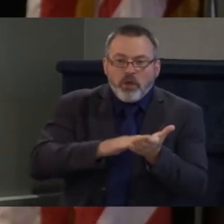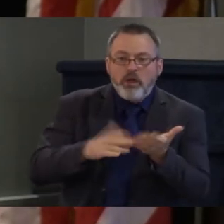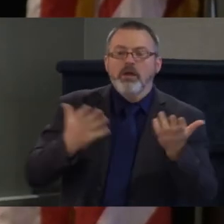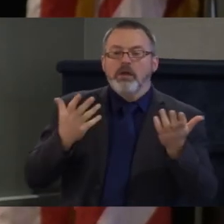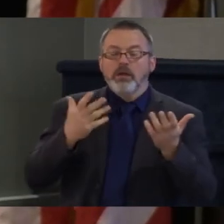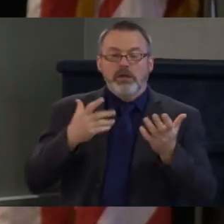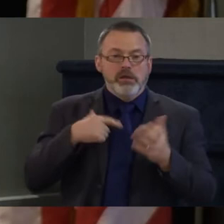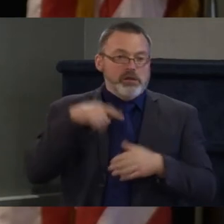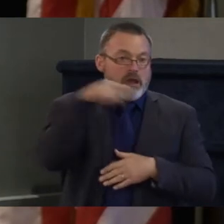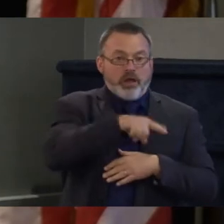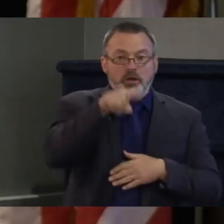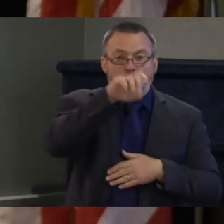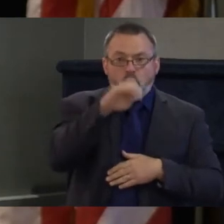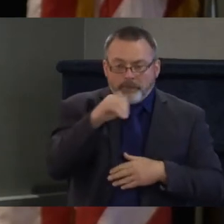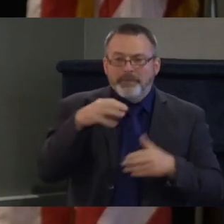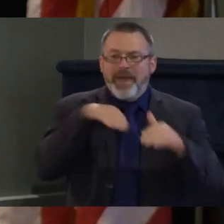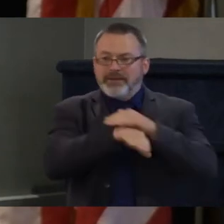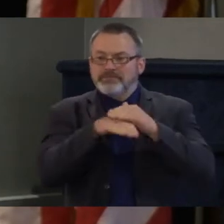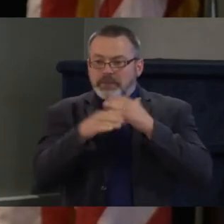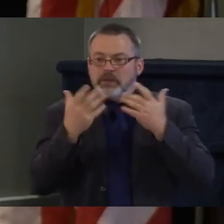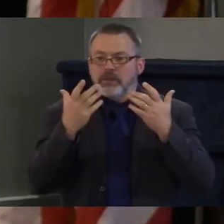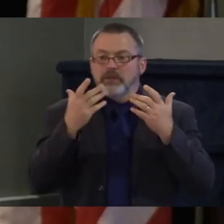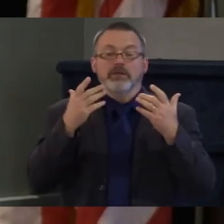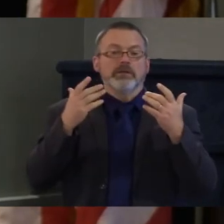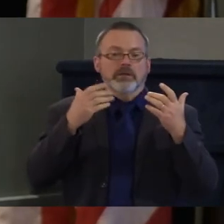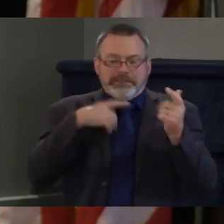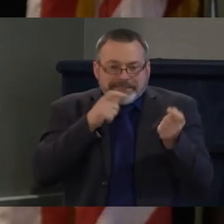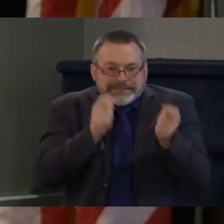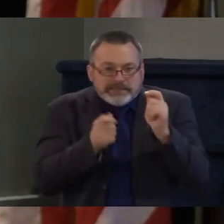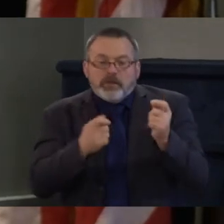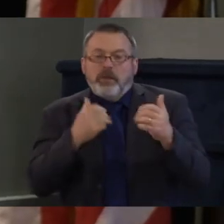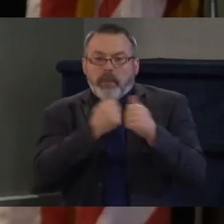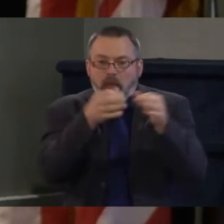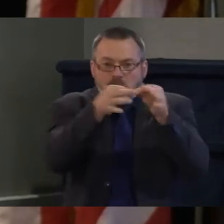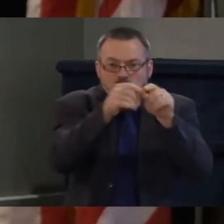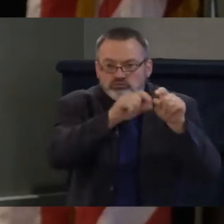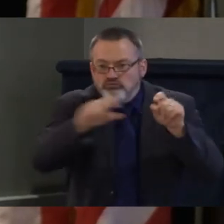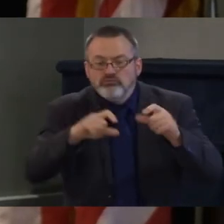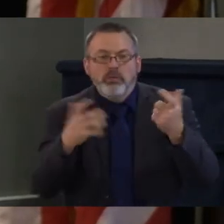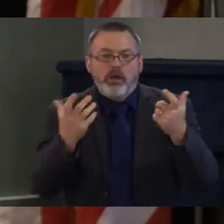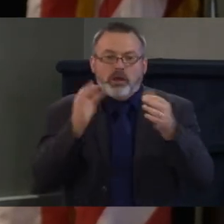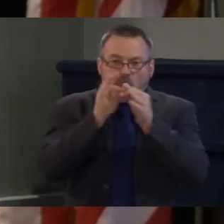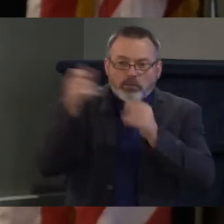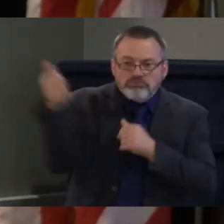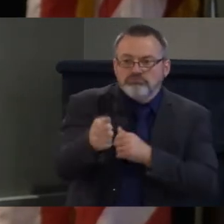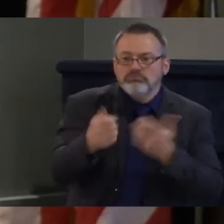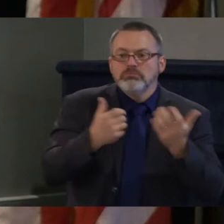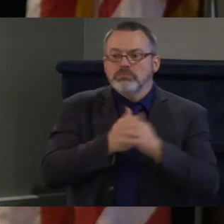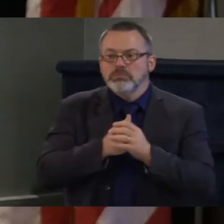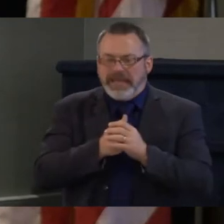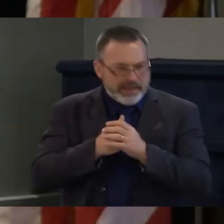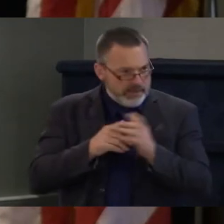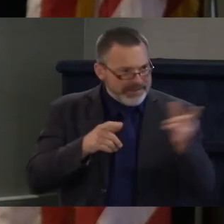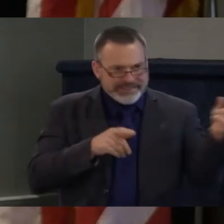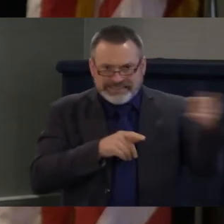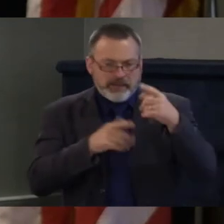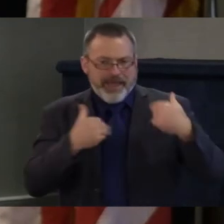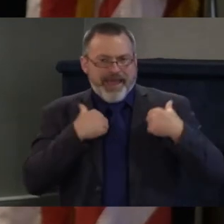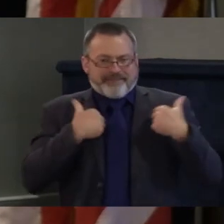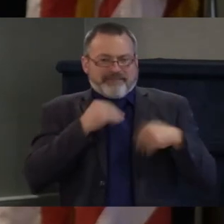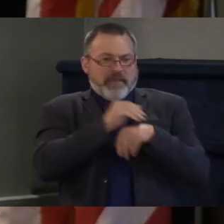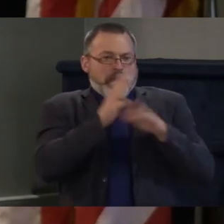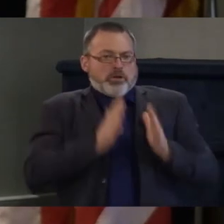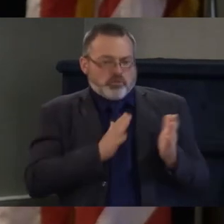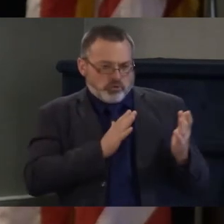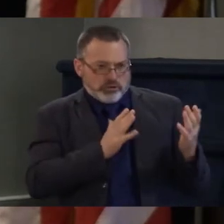can we accommodate you so that you can participate and he's one of my most trusted advisors now um i